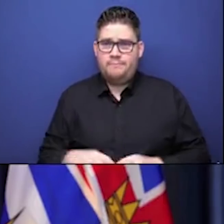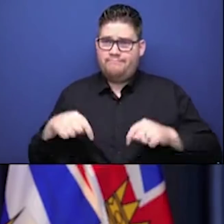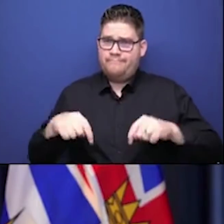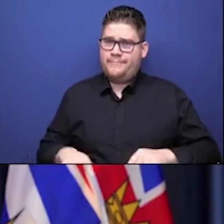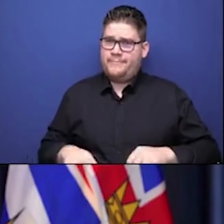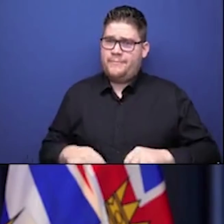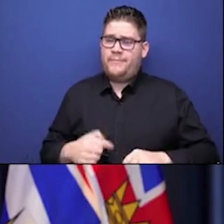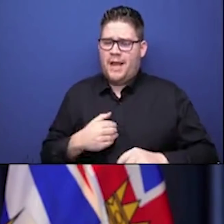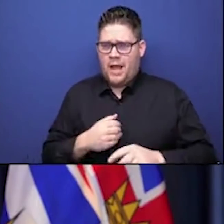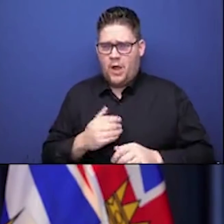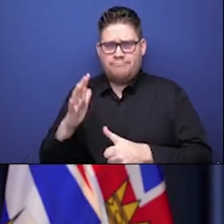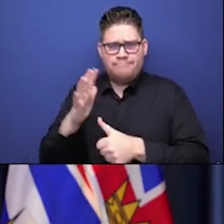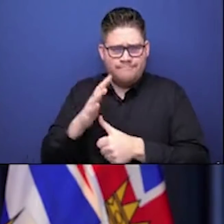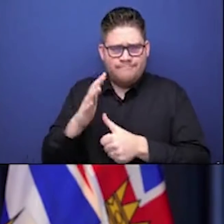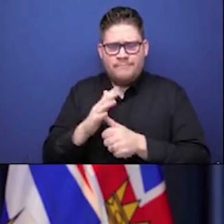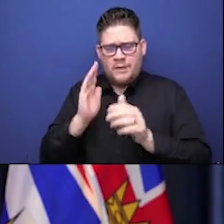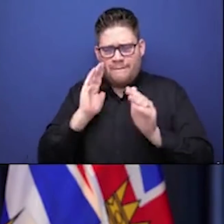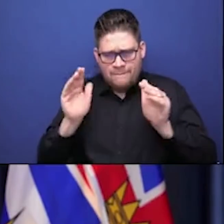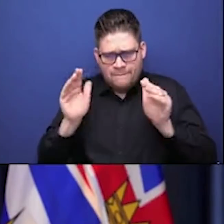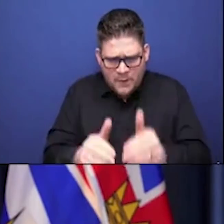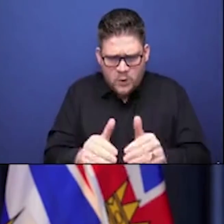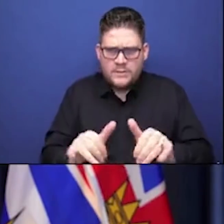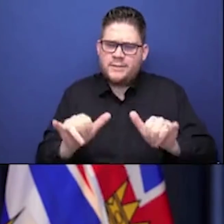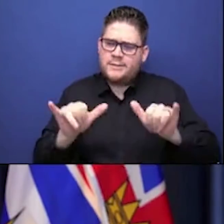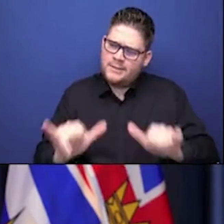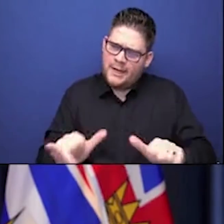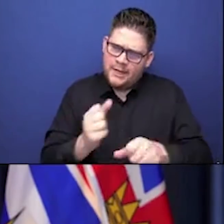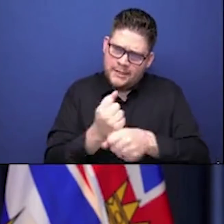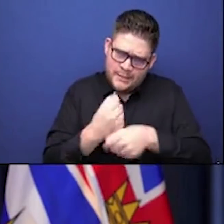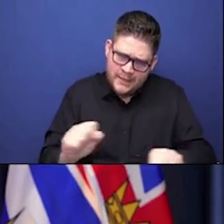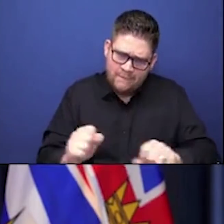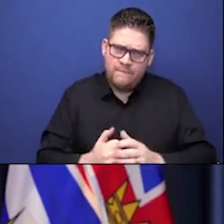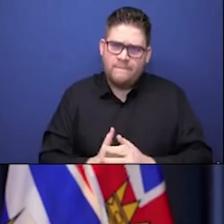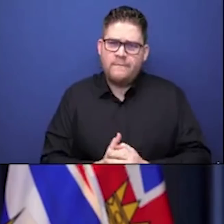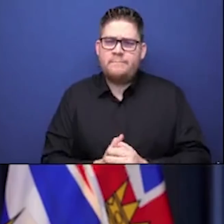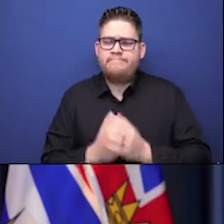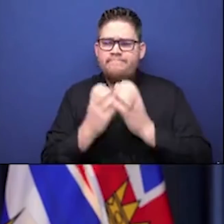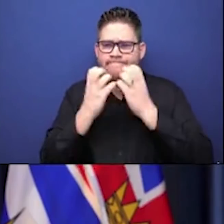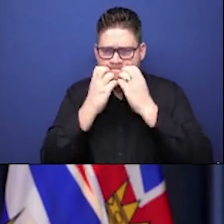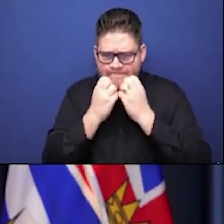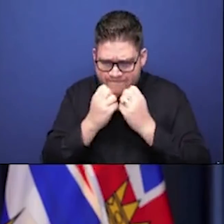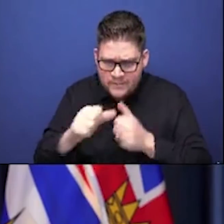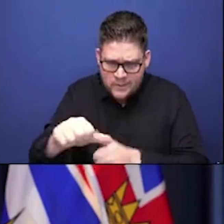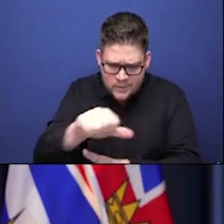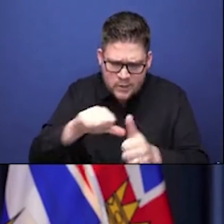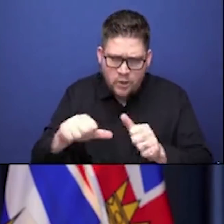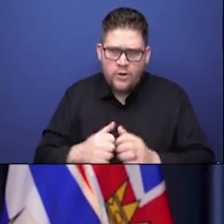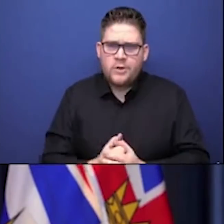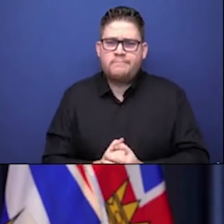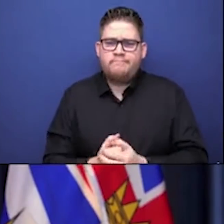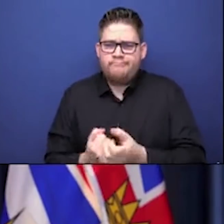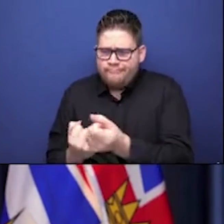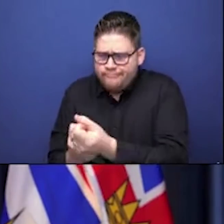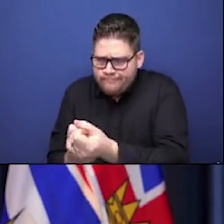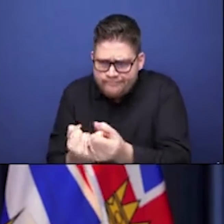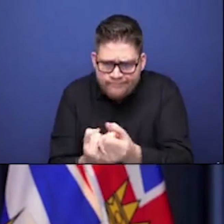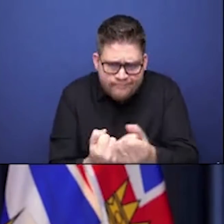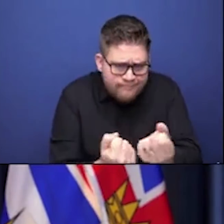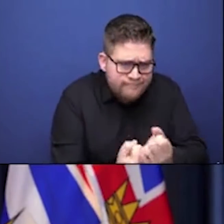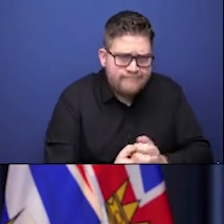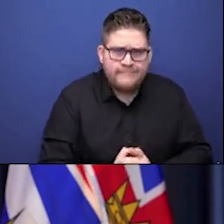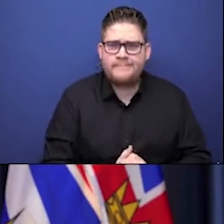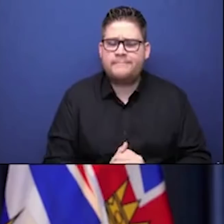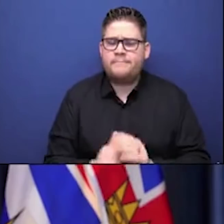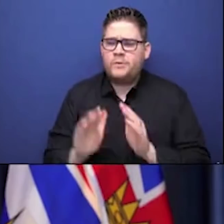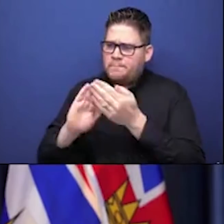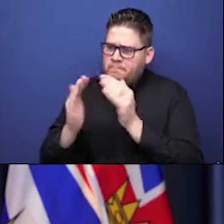and our province in a good place as we roll out the plan. Very good news today. Dr. Henry is going to tell us a little bit about that before we turn it